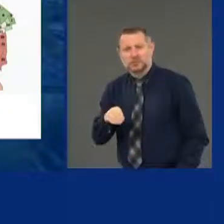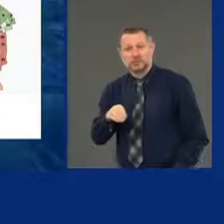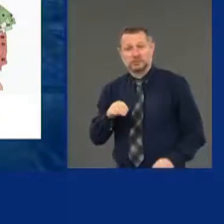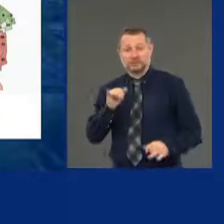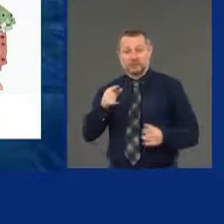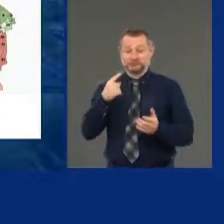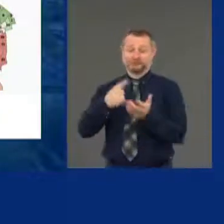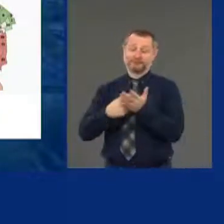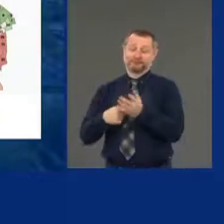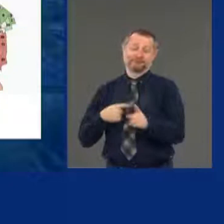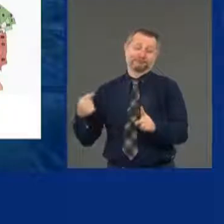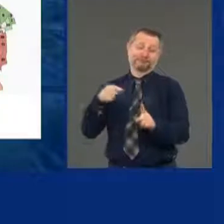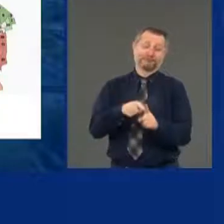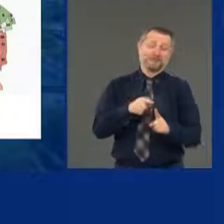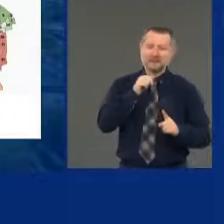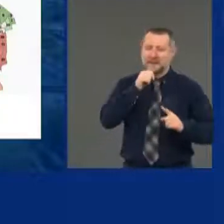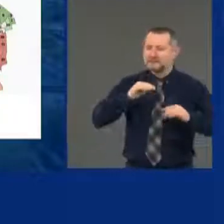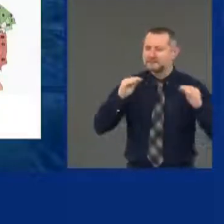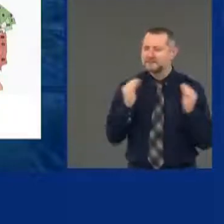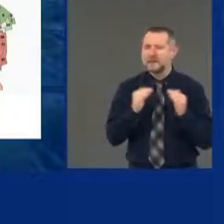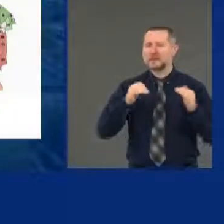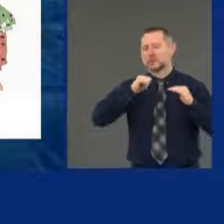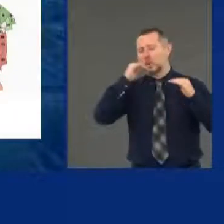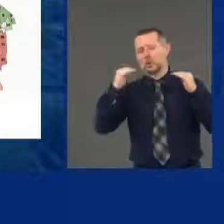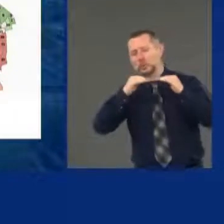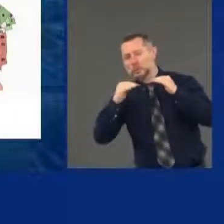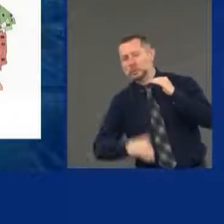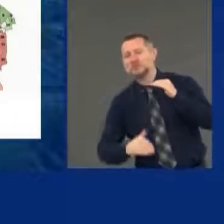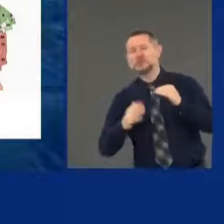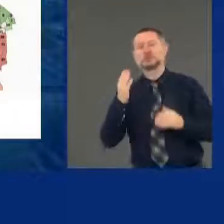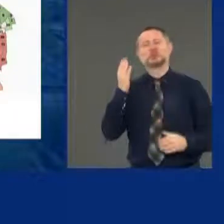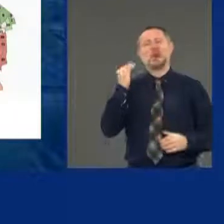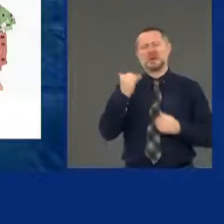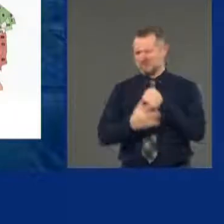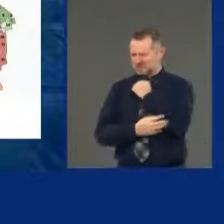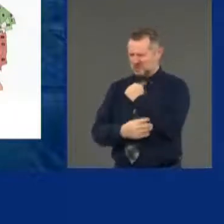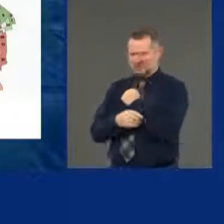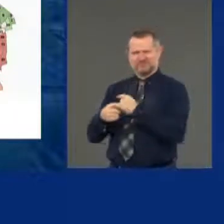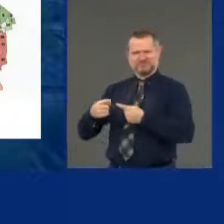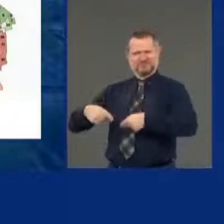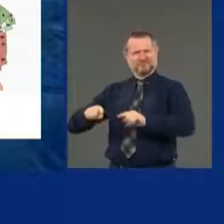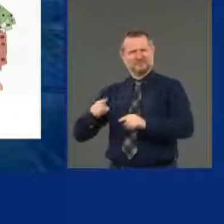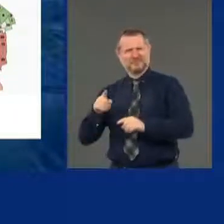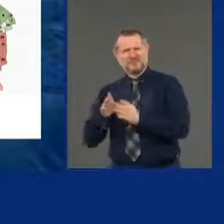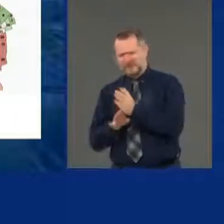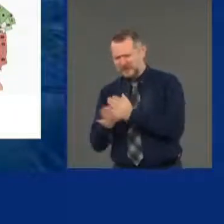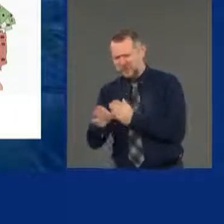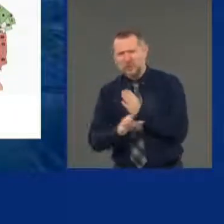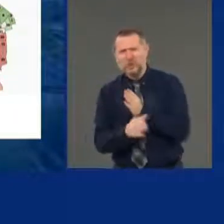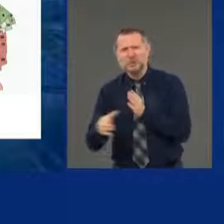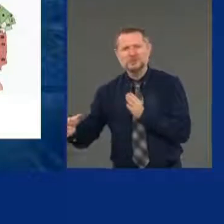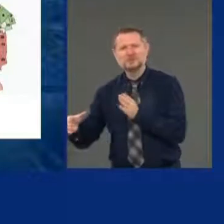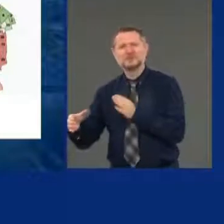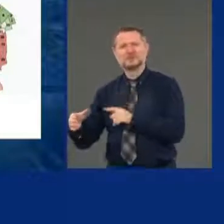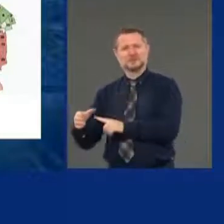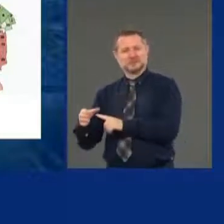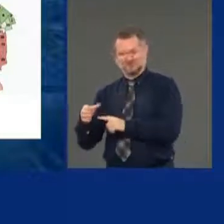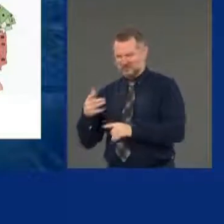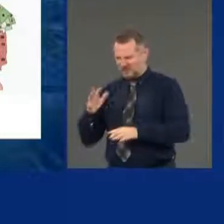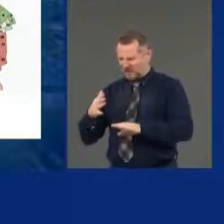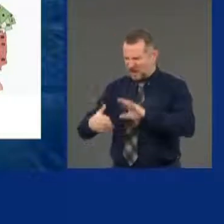and inequality. Why do poorer, more minority communities have a higher infection rate?